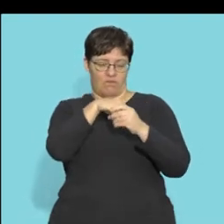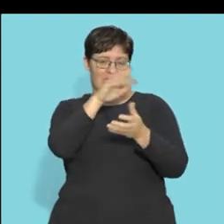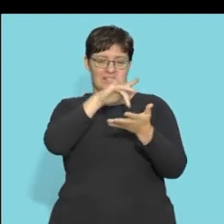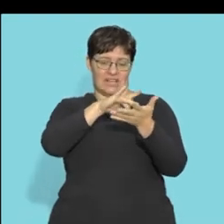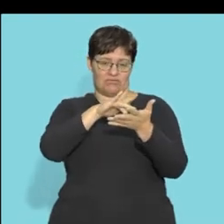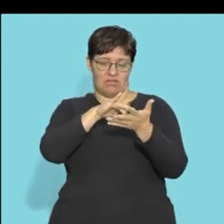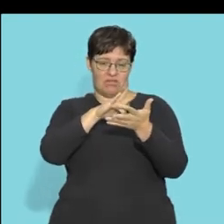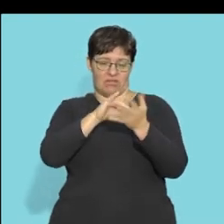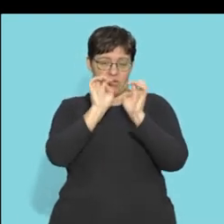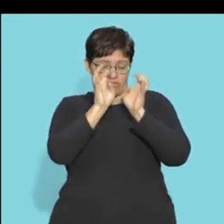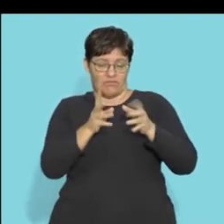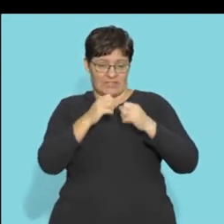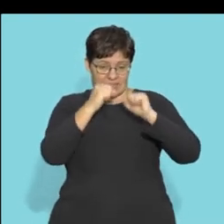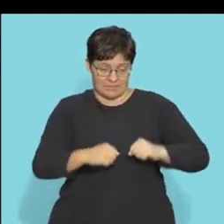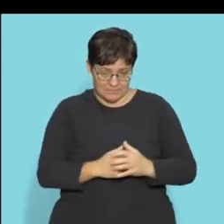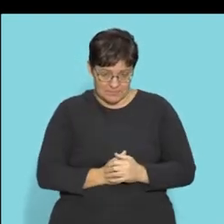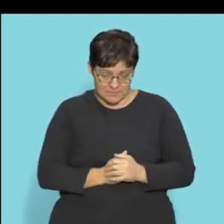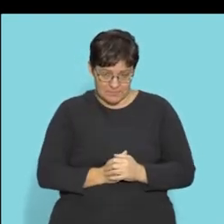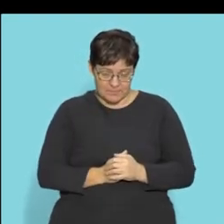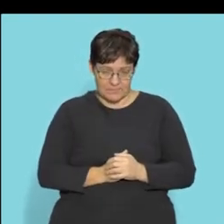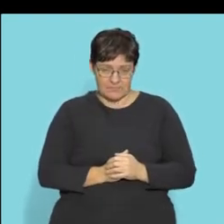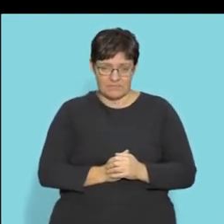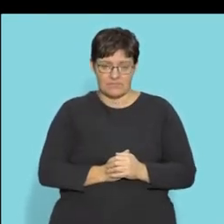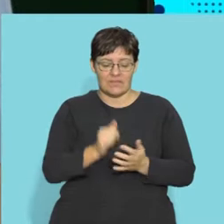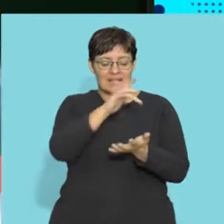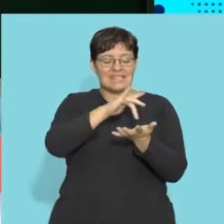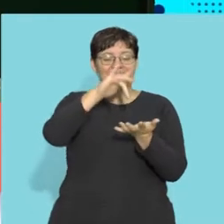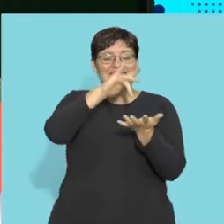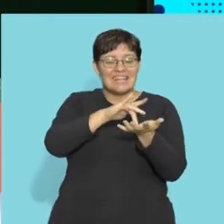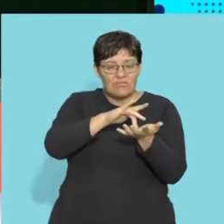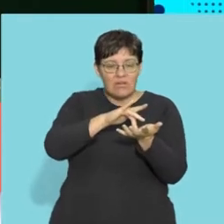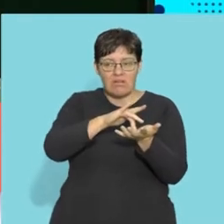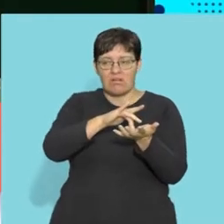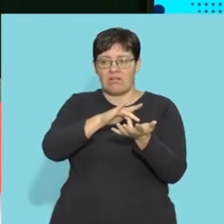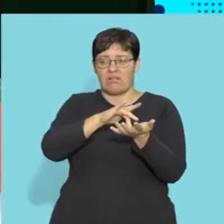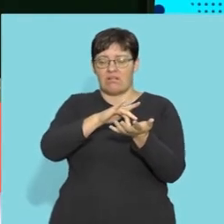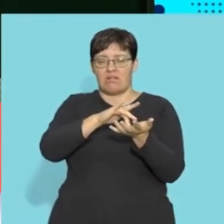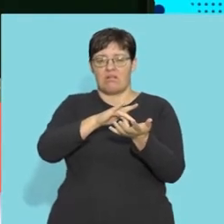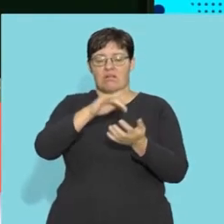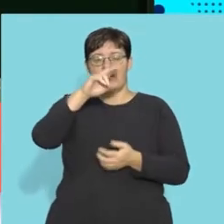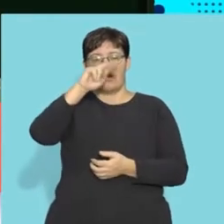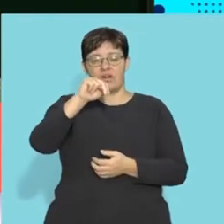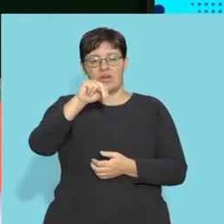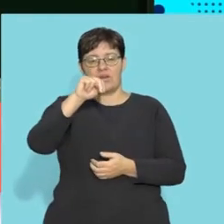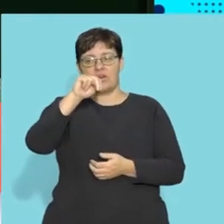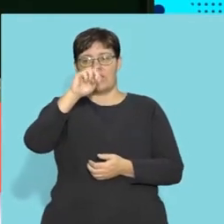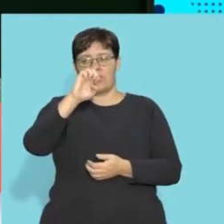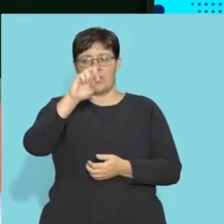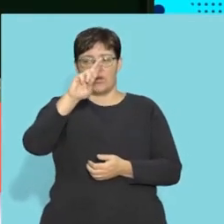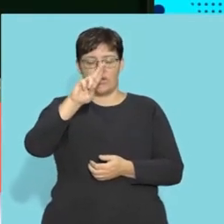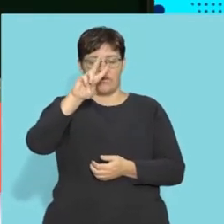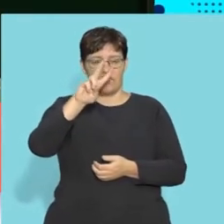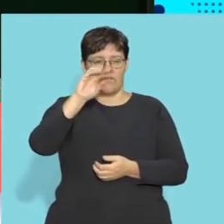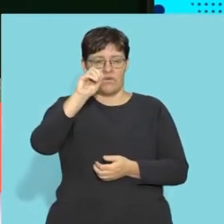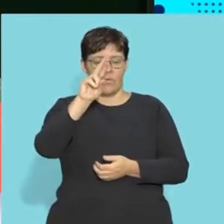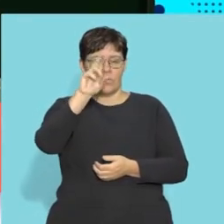And I always tell the children, it's central nervous system. It's in the center of your